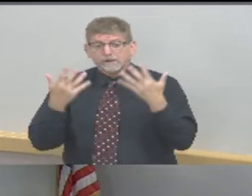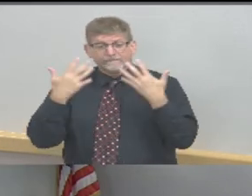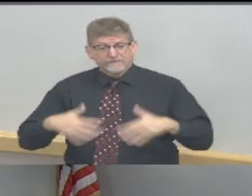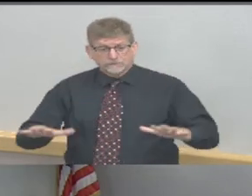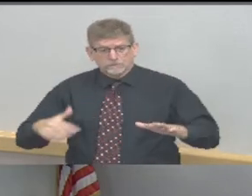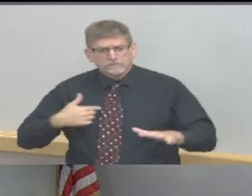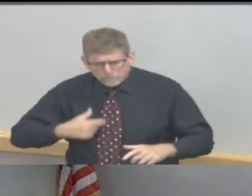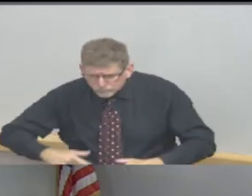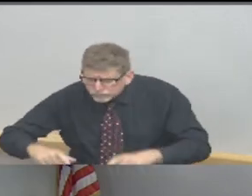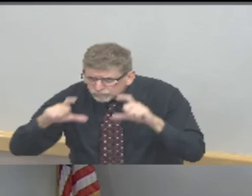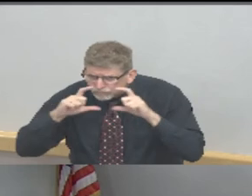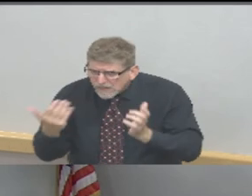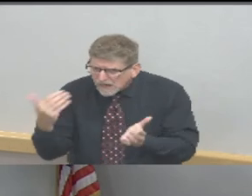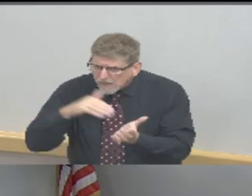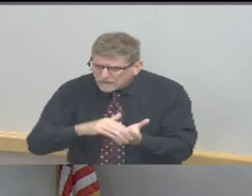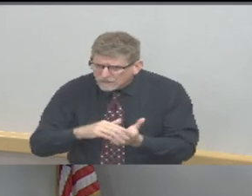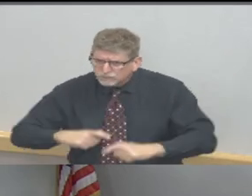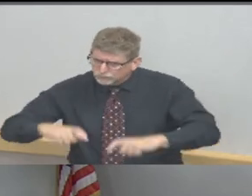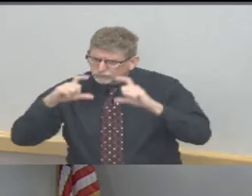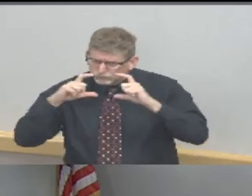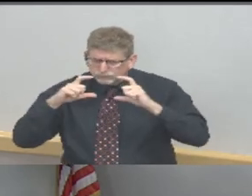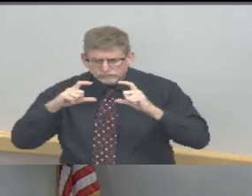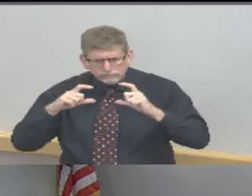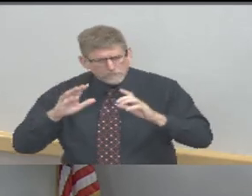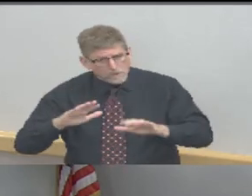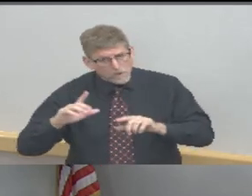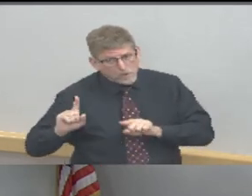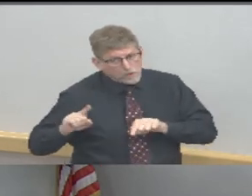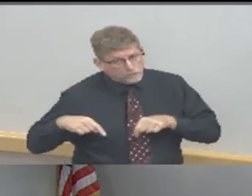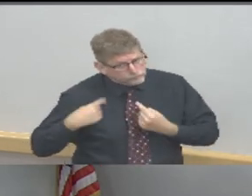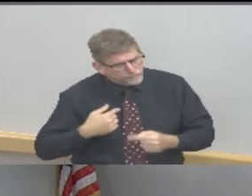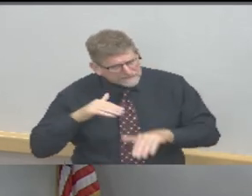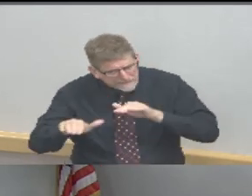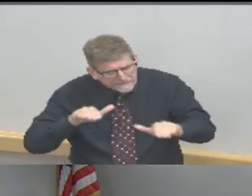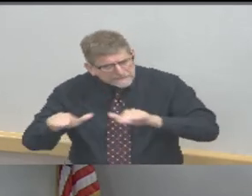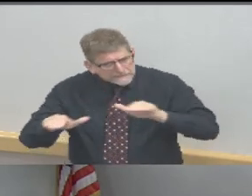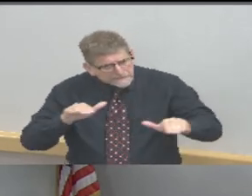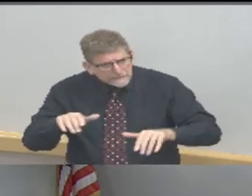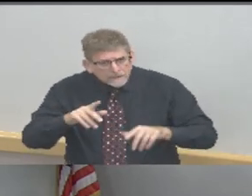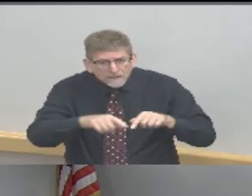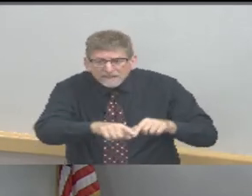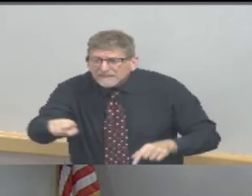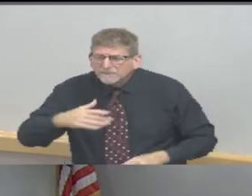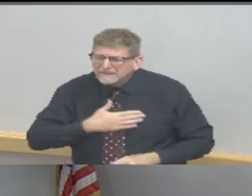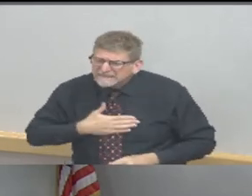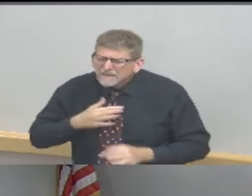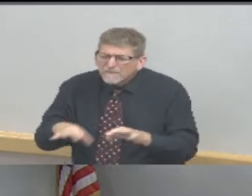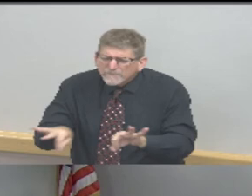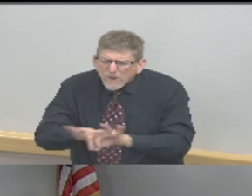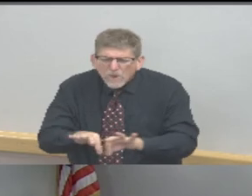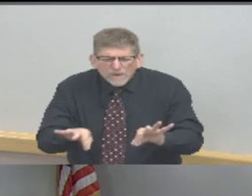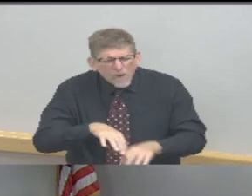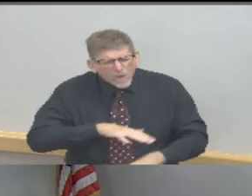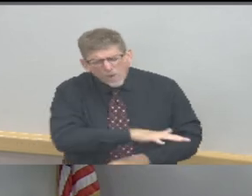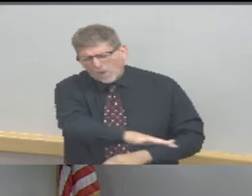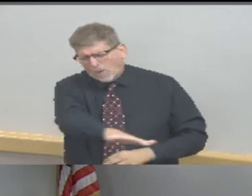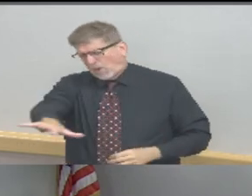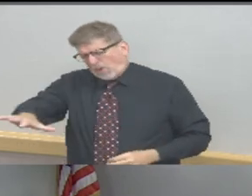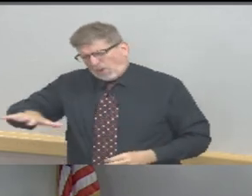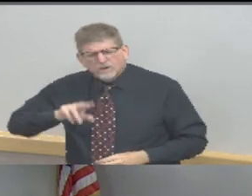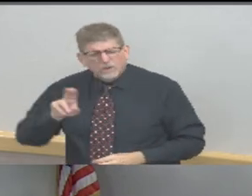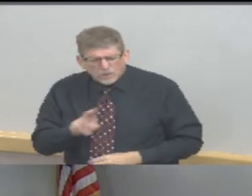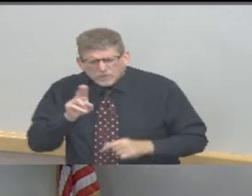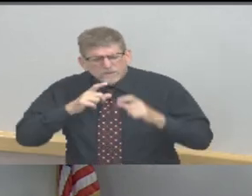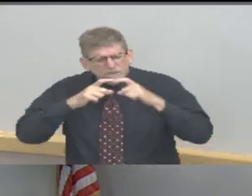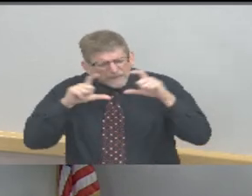as we've been stressing to everybody it is very important that all of us wear masks when we are in public settings